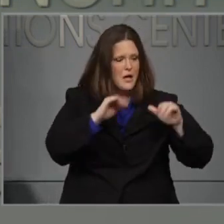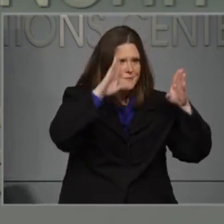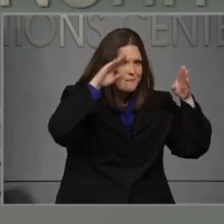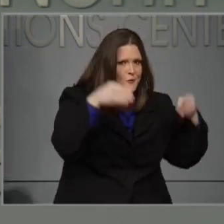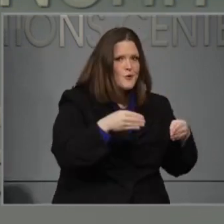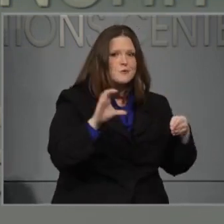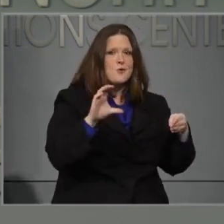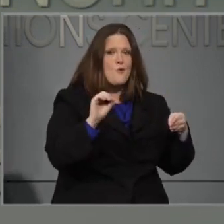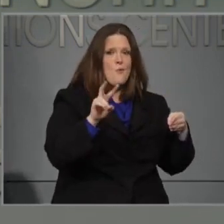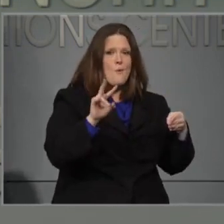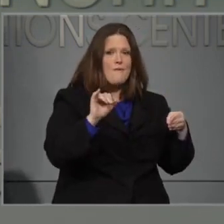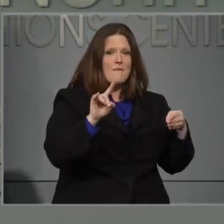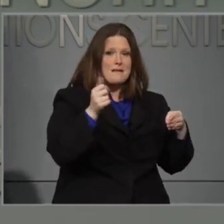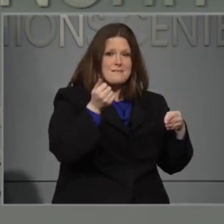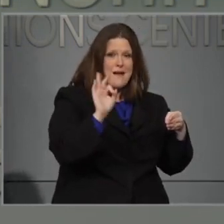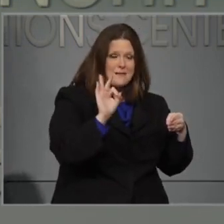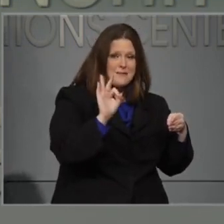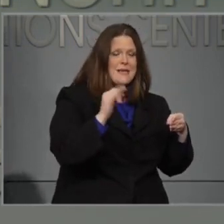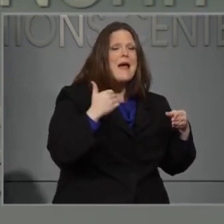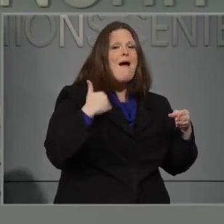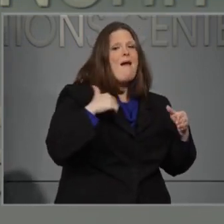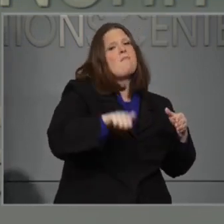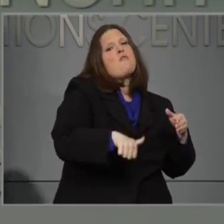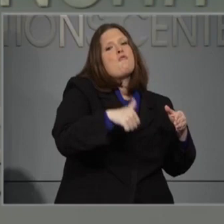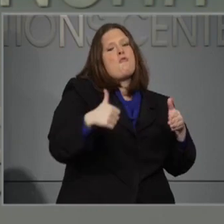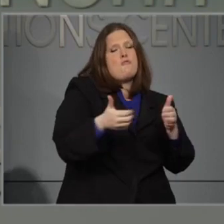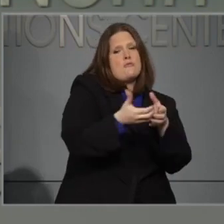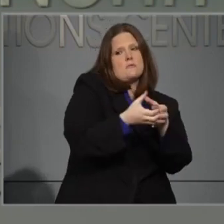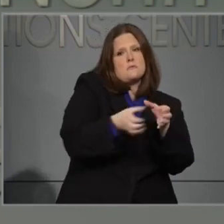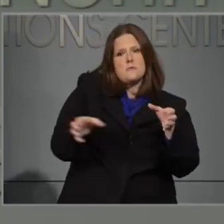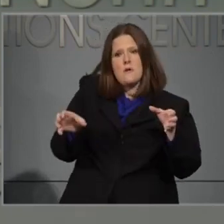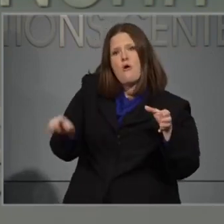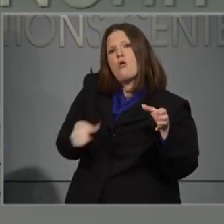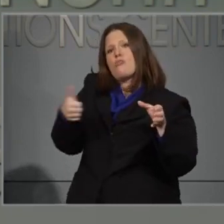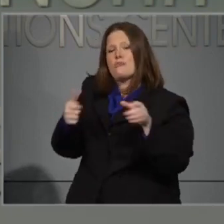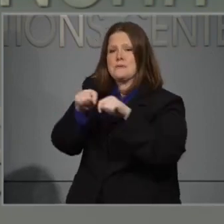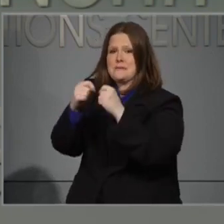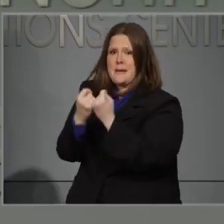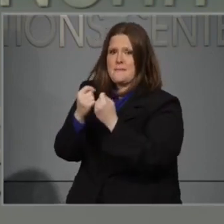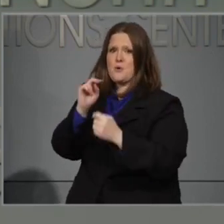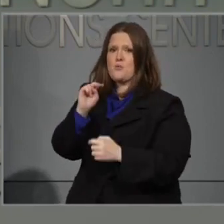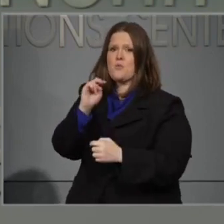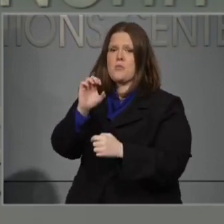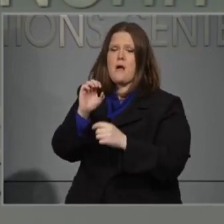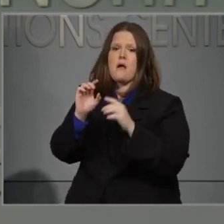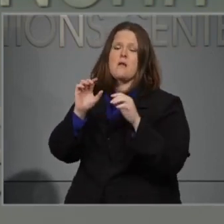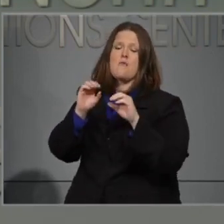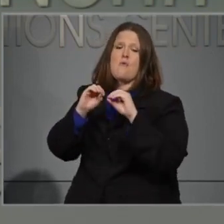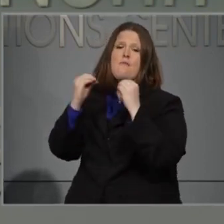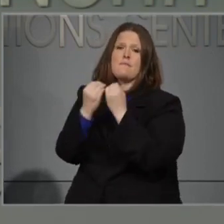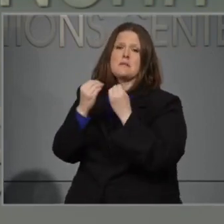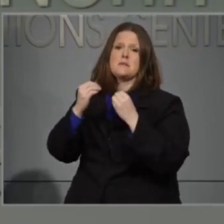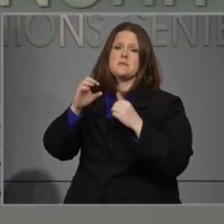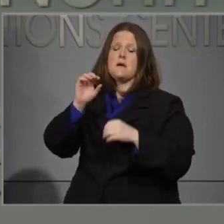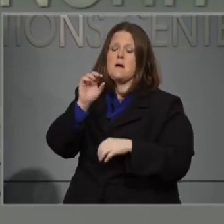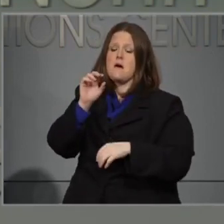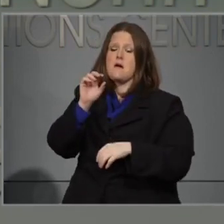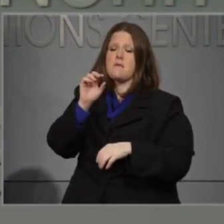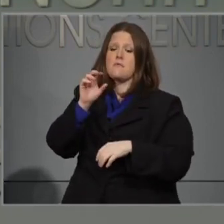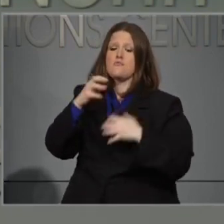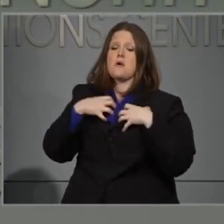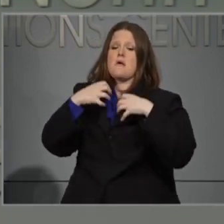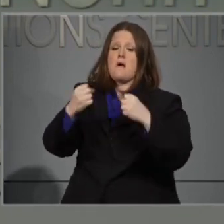response, a dedicated team at the North Carolina Office of Recovery and Resilience, we call it NCORP,